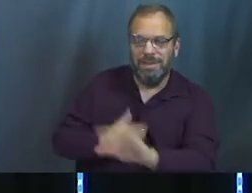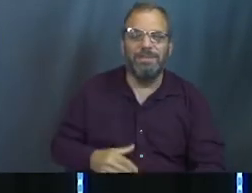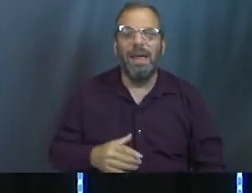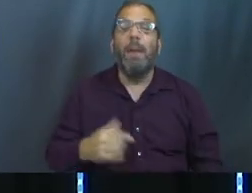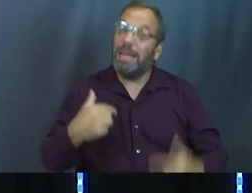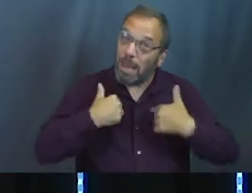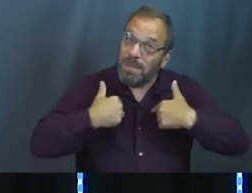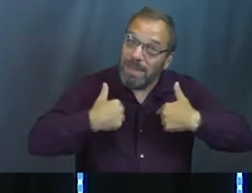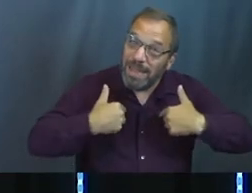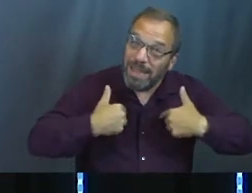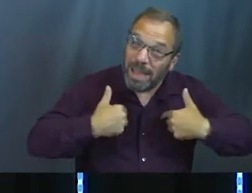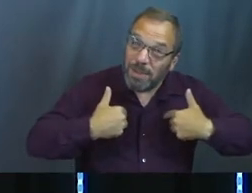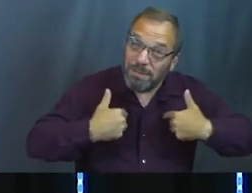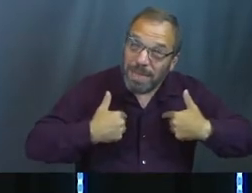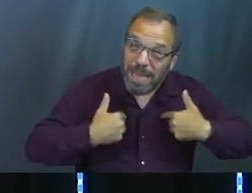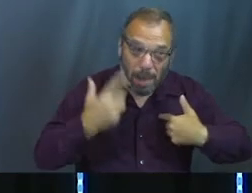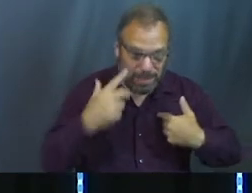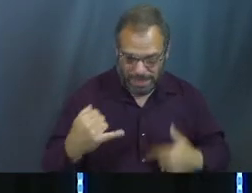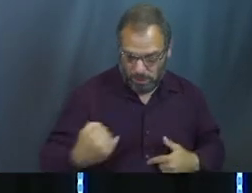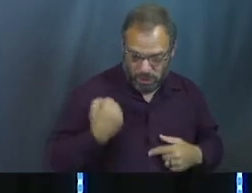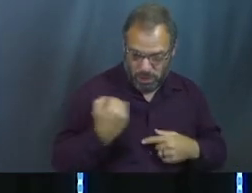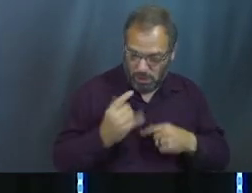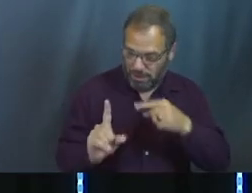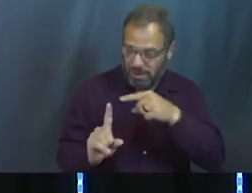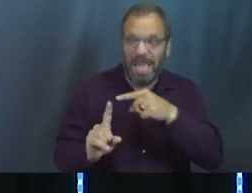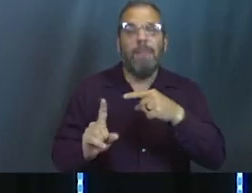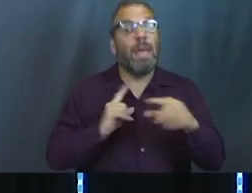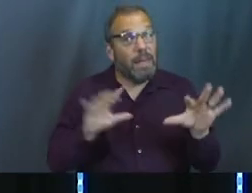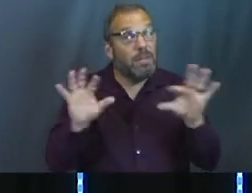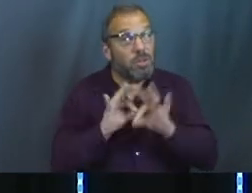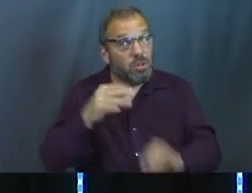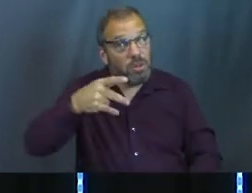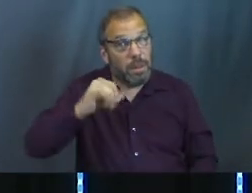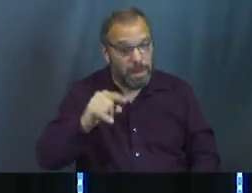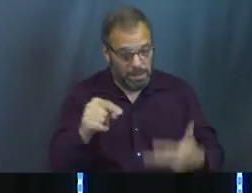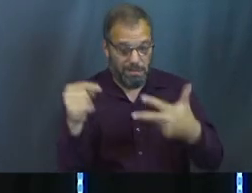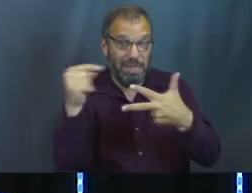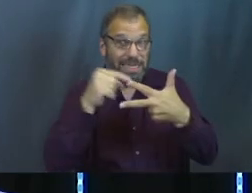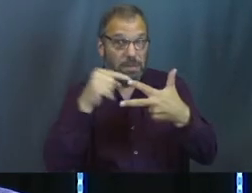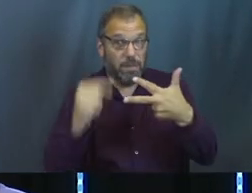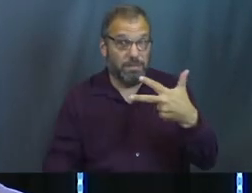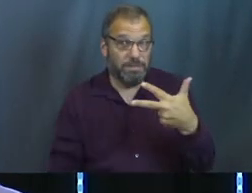That was me, though, right? And we see that with Joseph, so he may have deserved the pit. But week two,